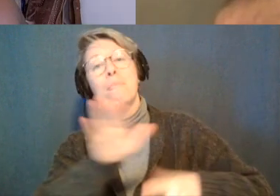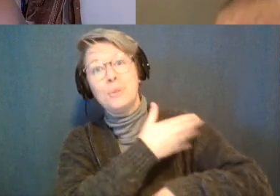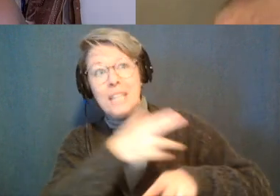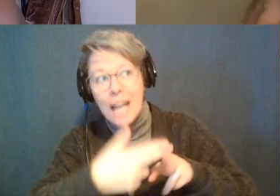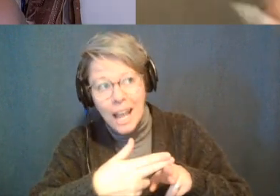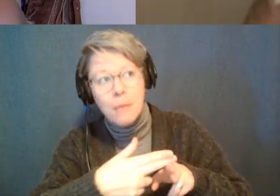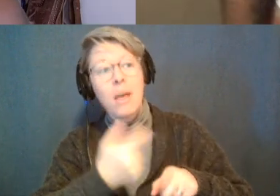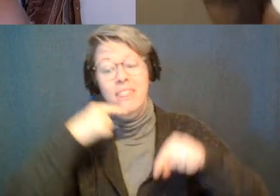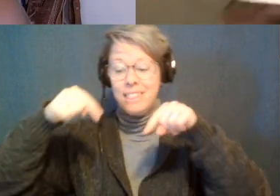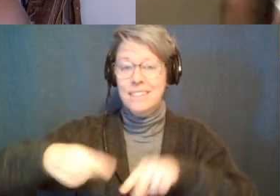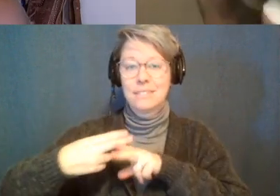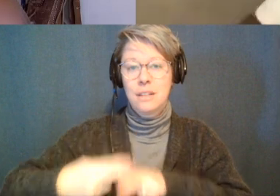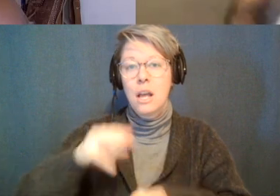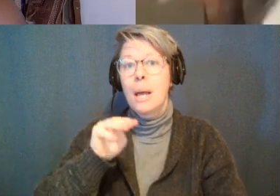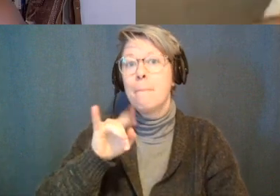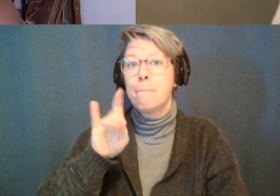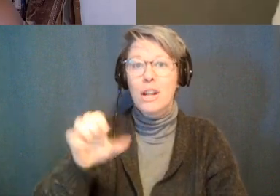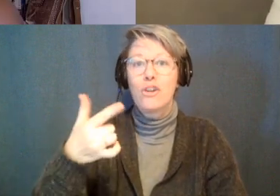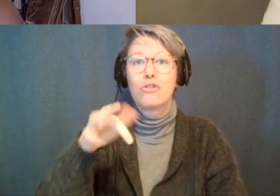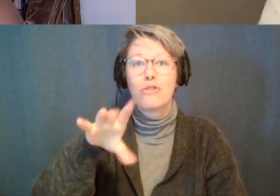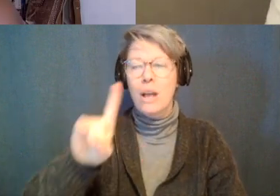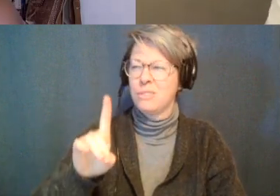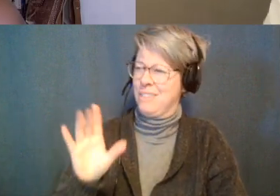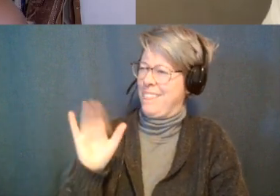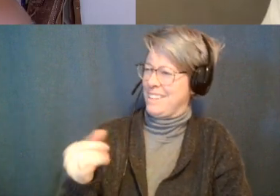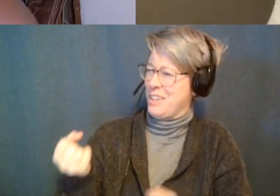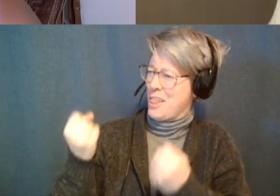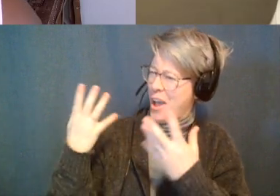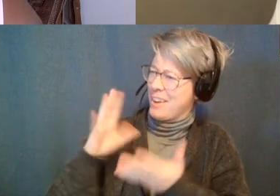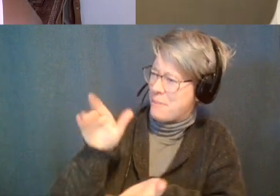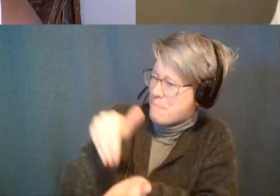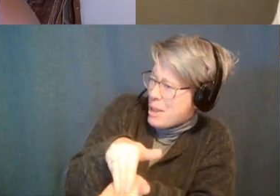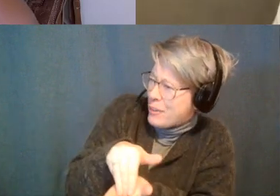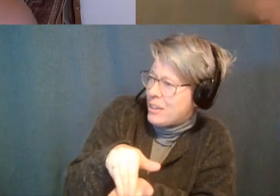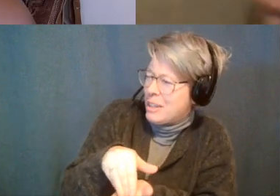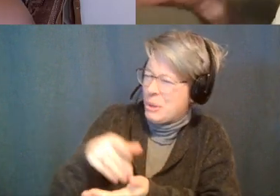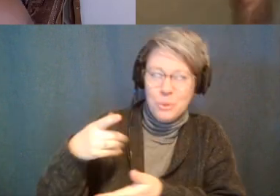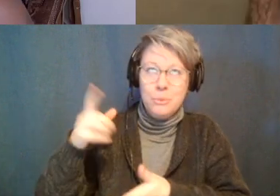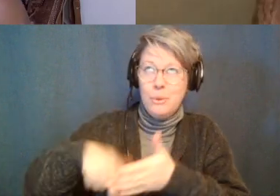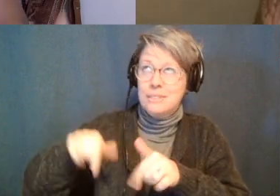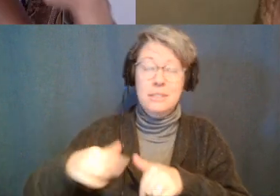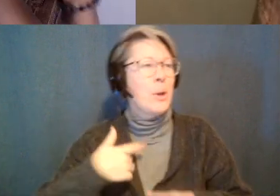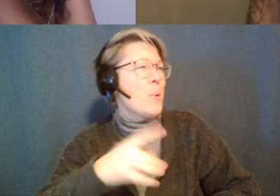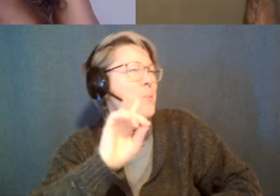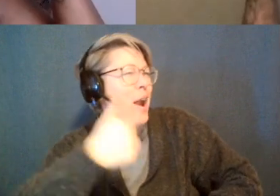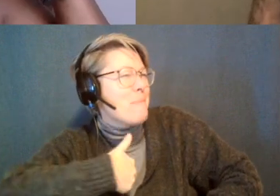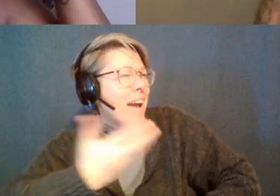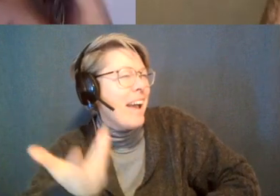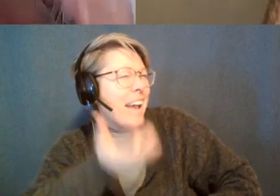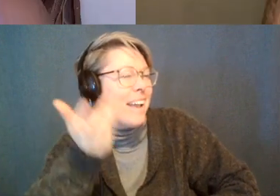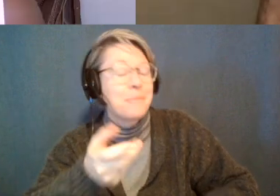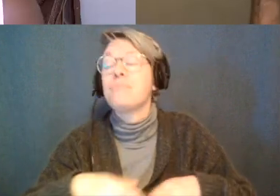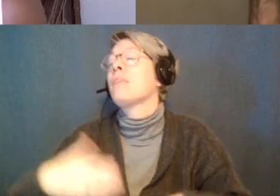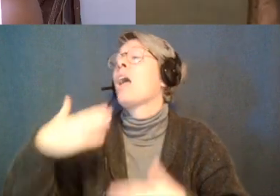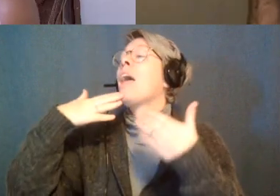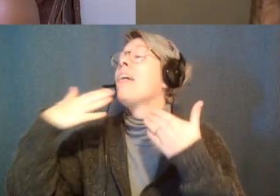ground so there's a lot of yeah it's a lot of middle i was like wait what is this you're like where am i thank